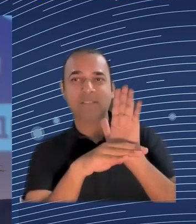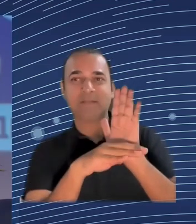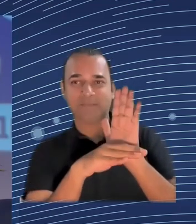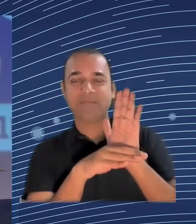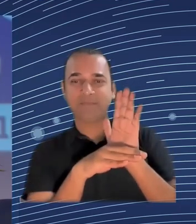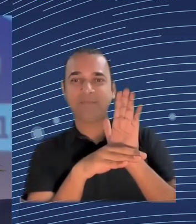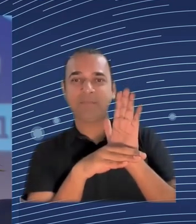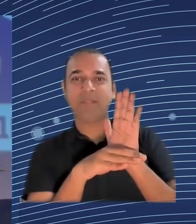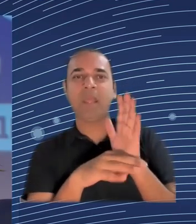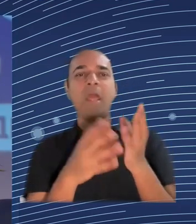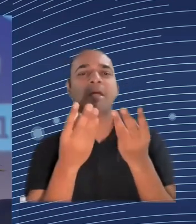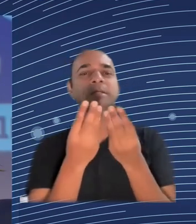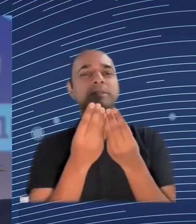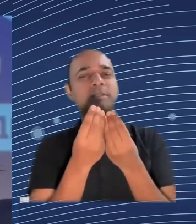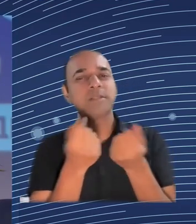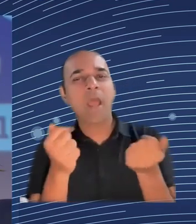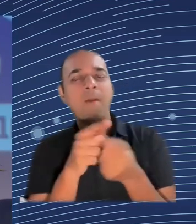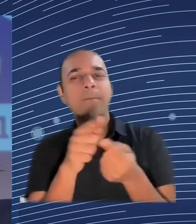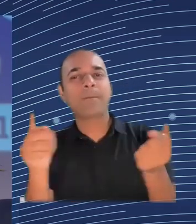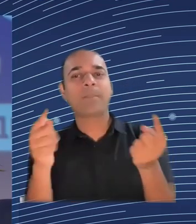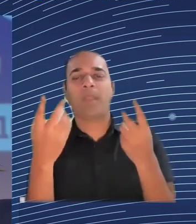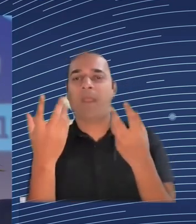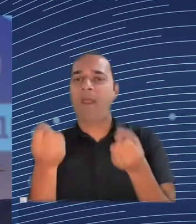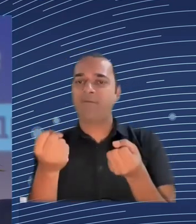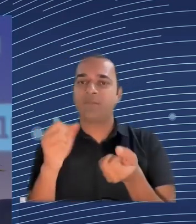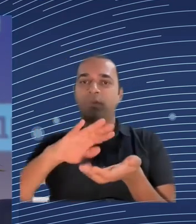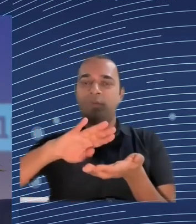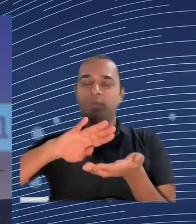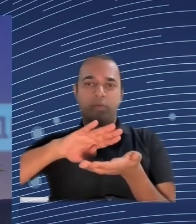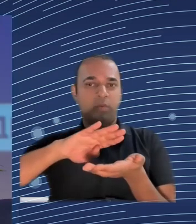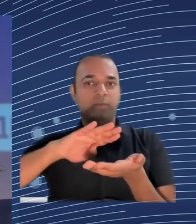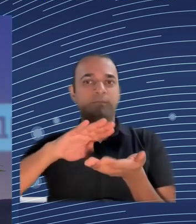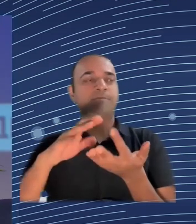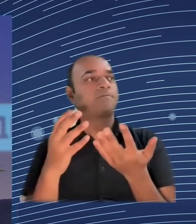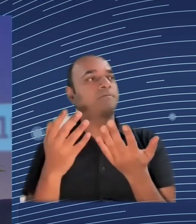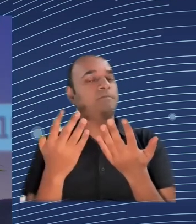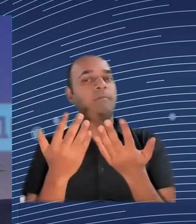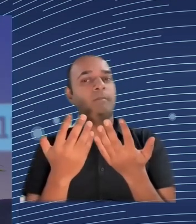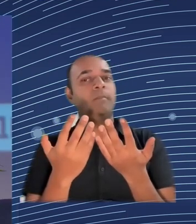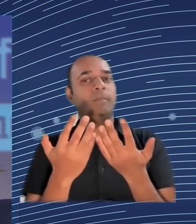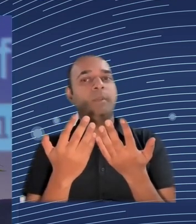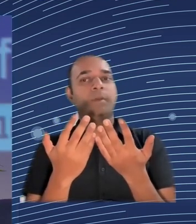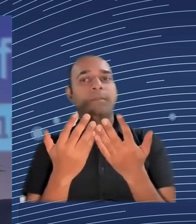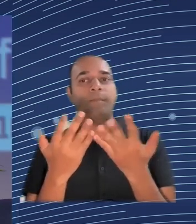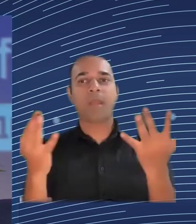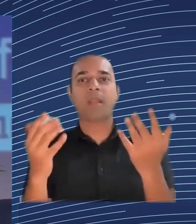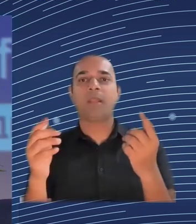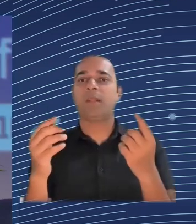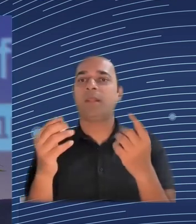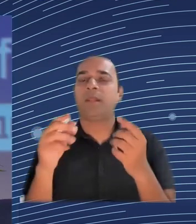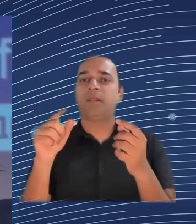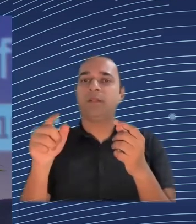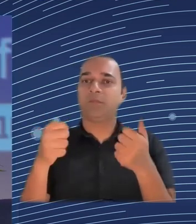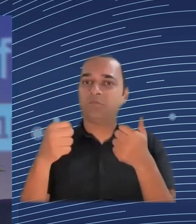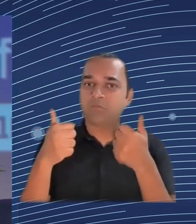more of the qualitative indicators because it's not so easy to describe those